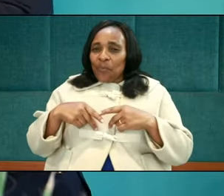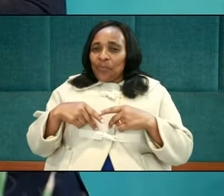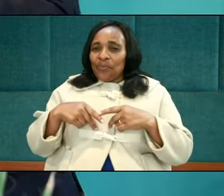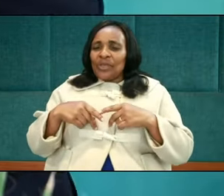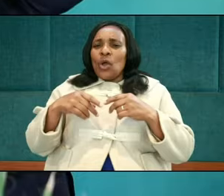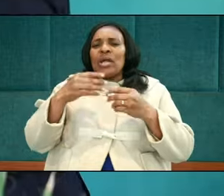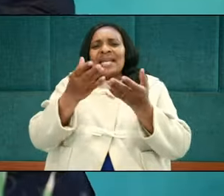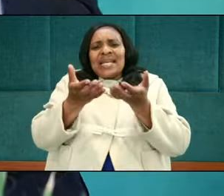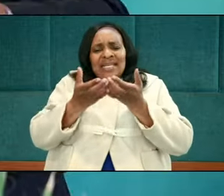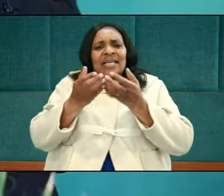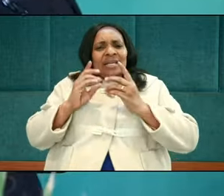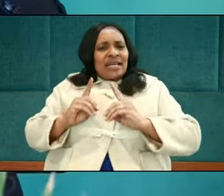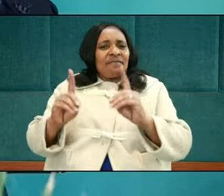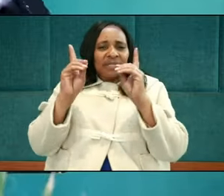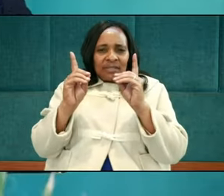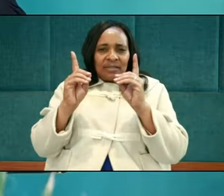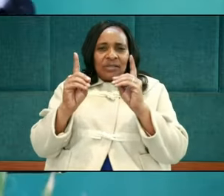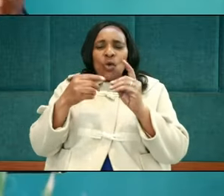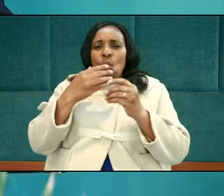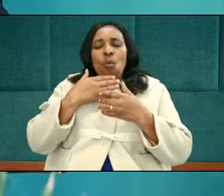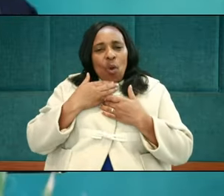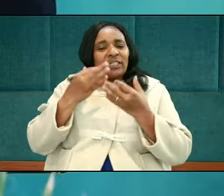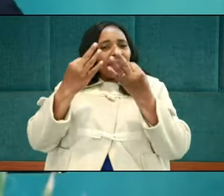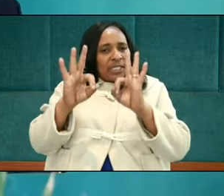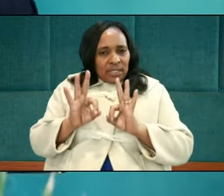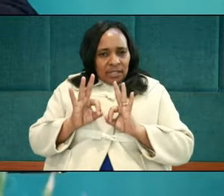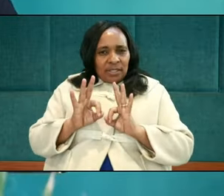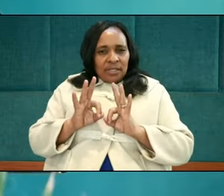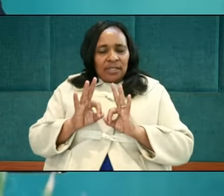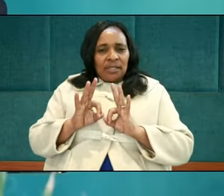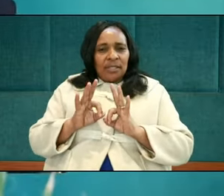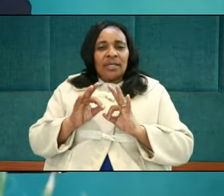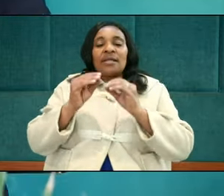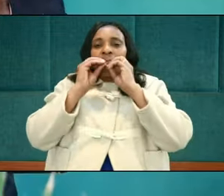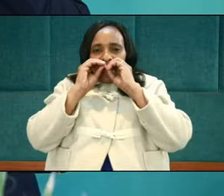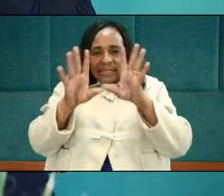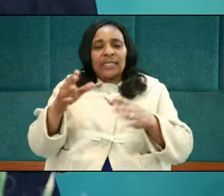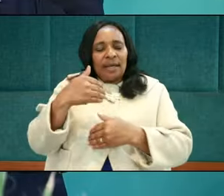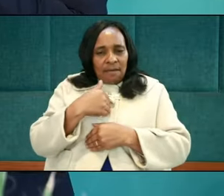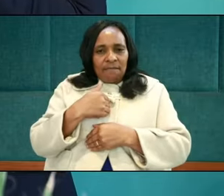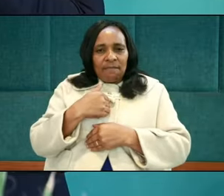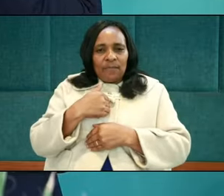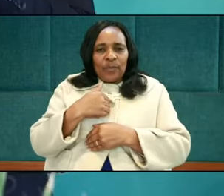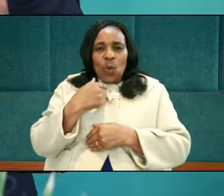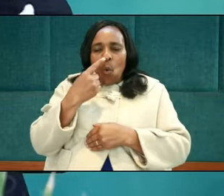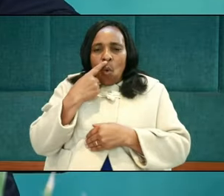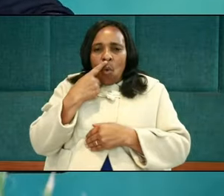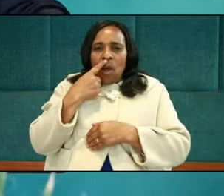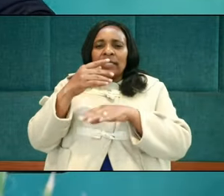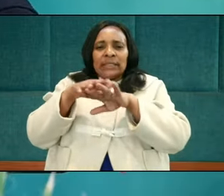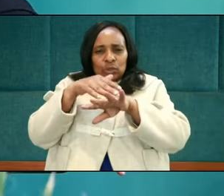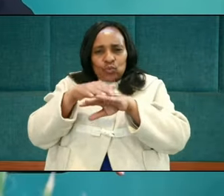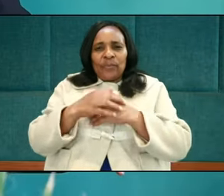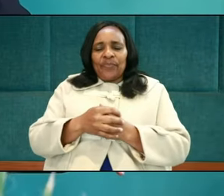for deliverance, eager for some kind of redemption, blessed are the meek. Blessed